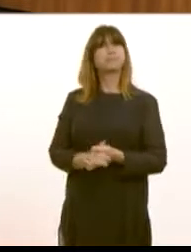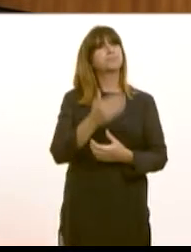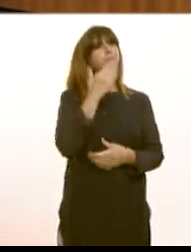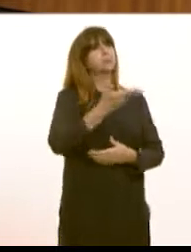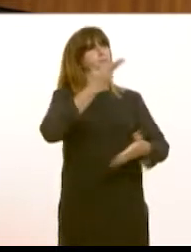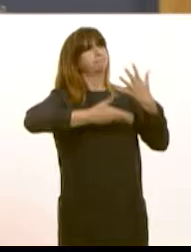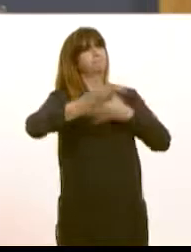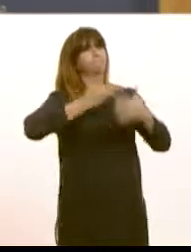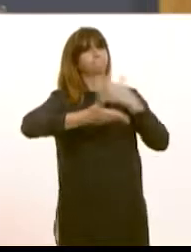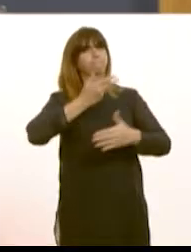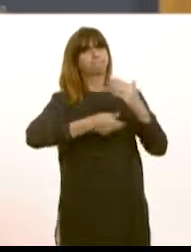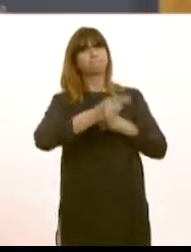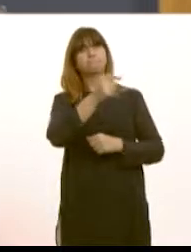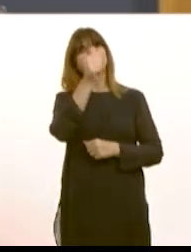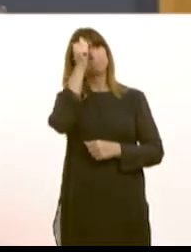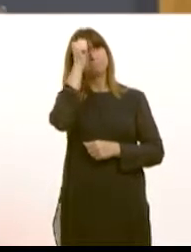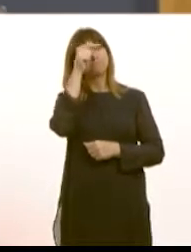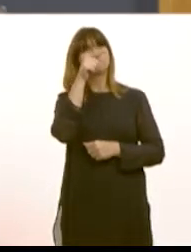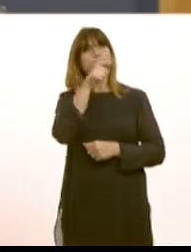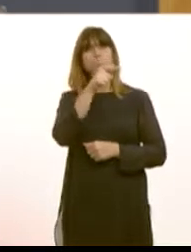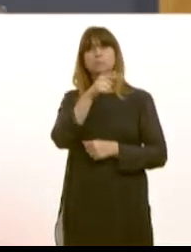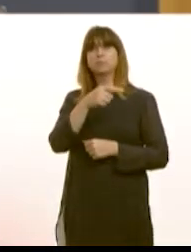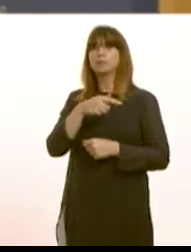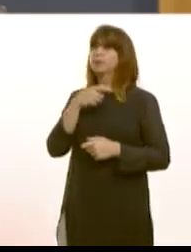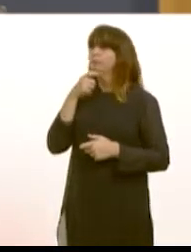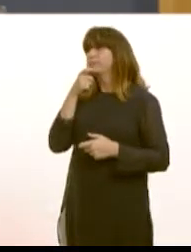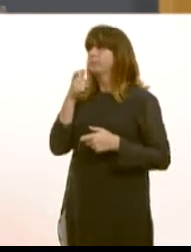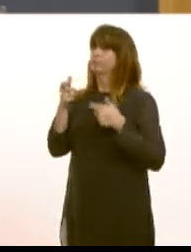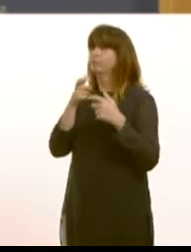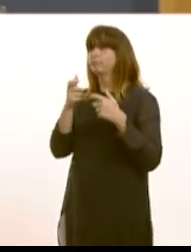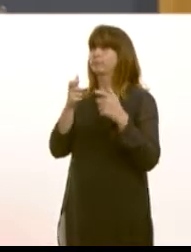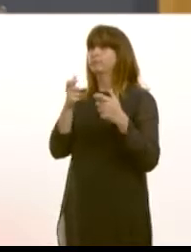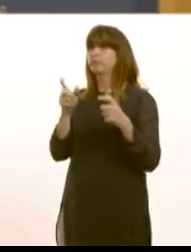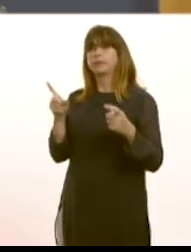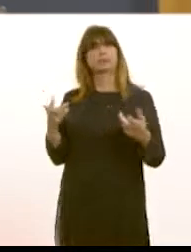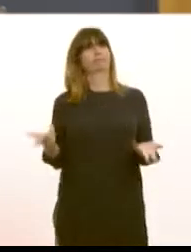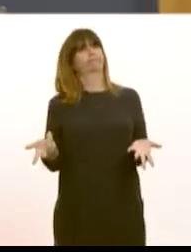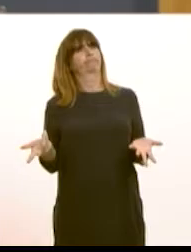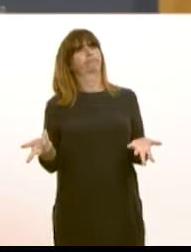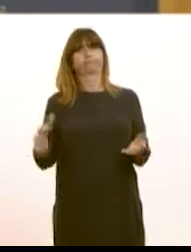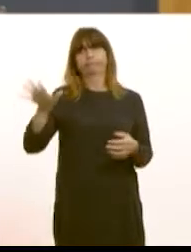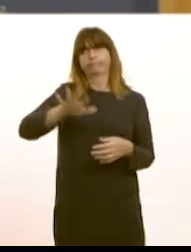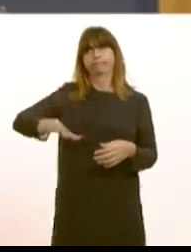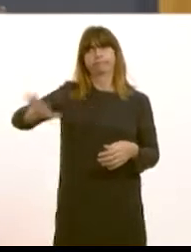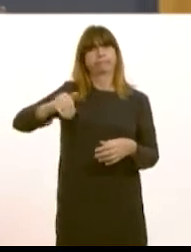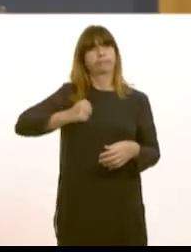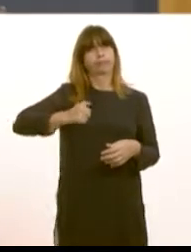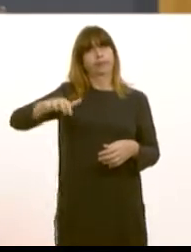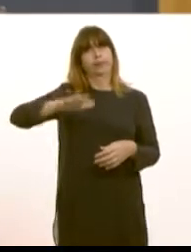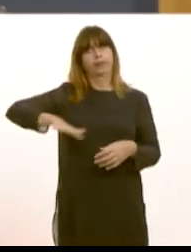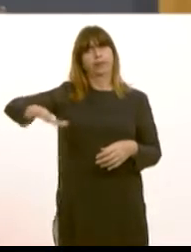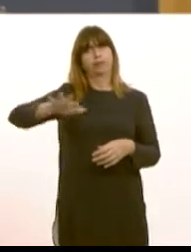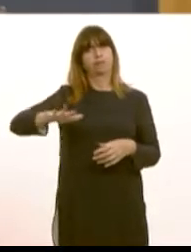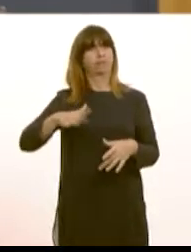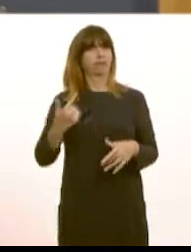but as he knows, fine words but are no parsnips, and for people of Duy van Meryonhid, I do not think that they will derive